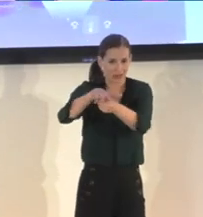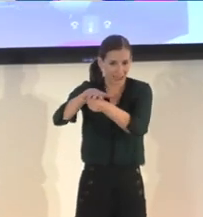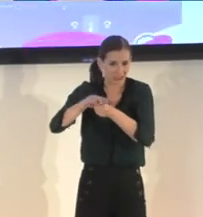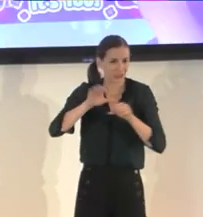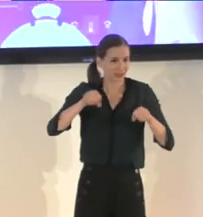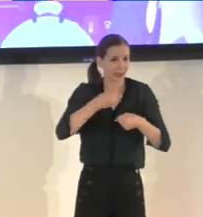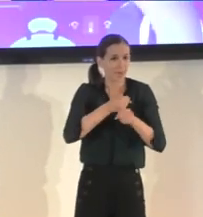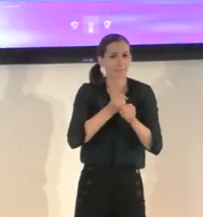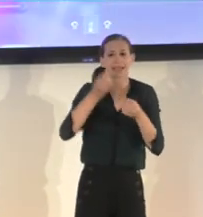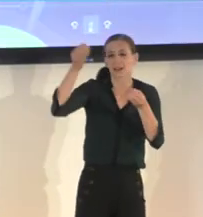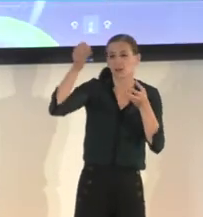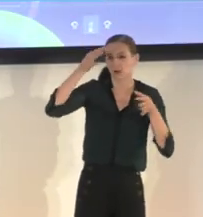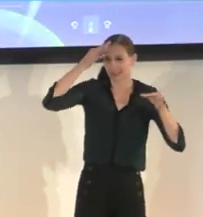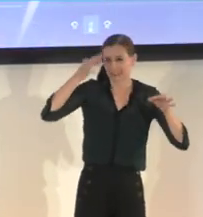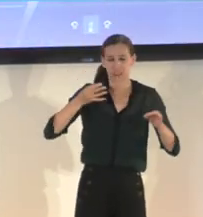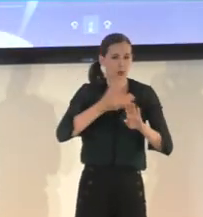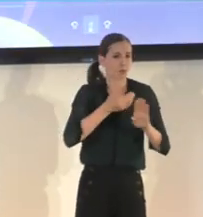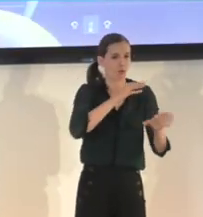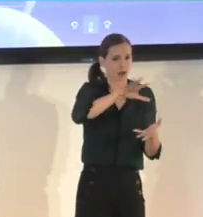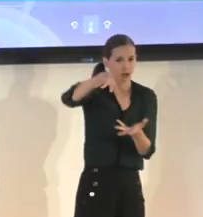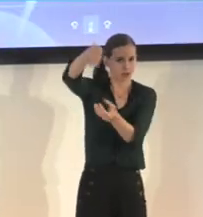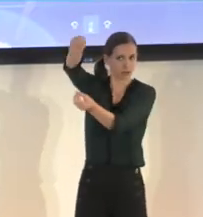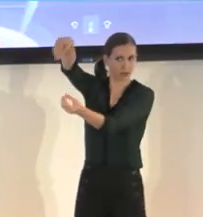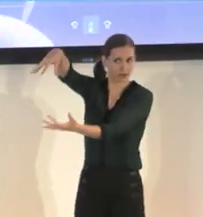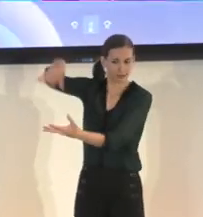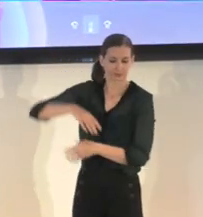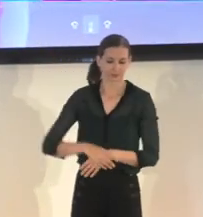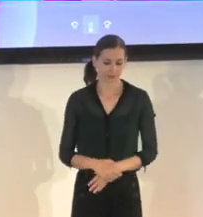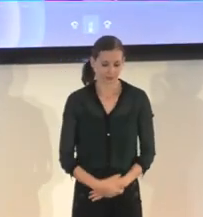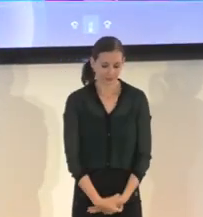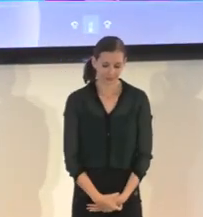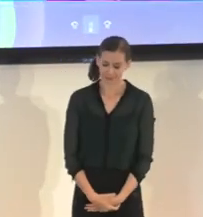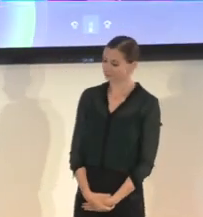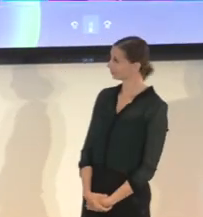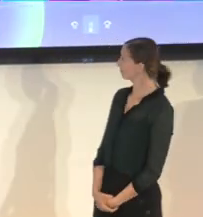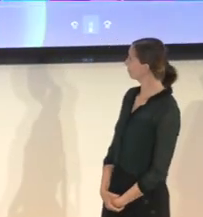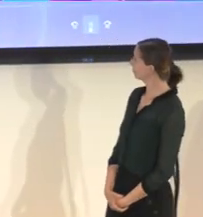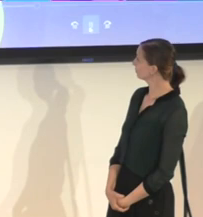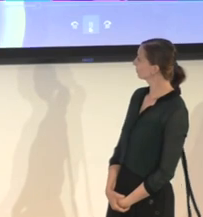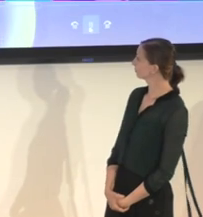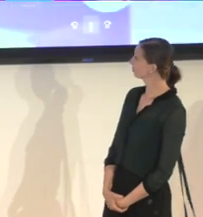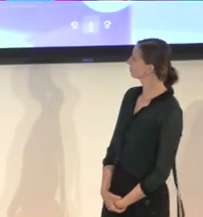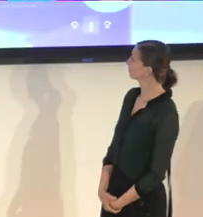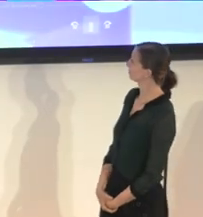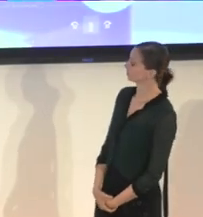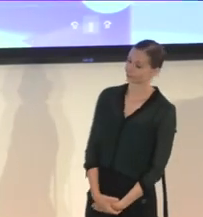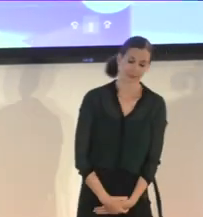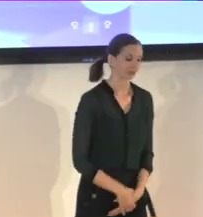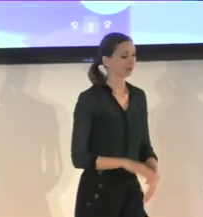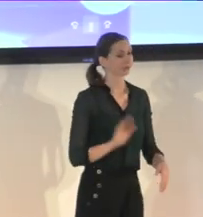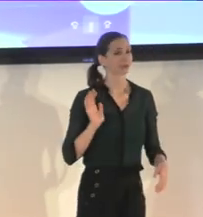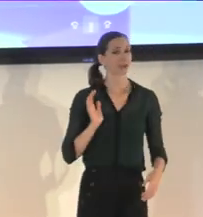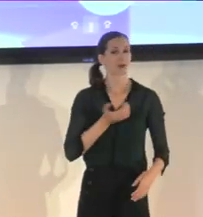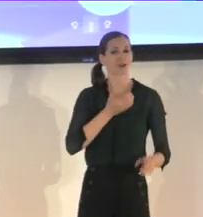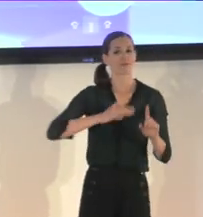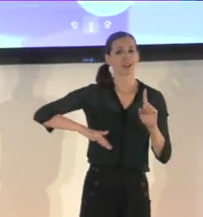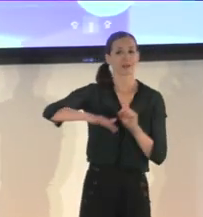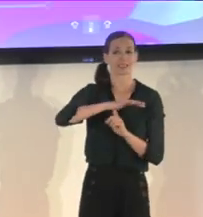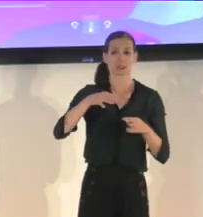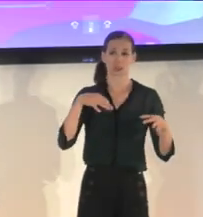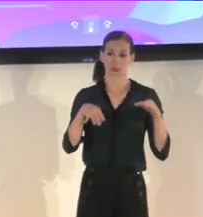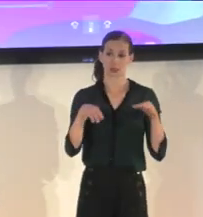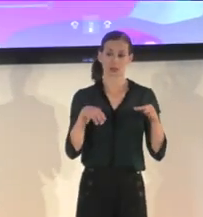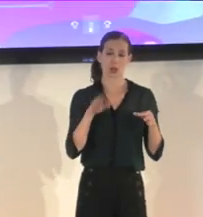Space bus interior. Our environmental descriptions give players context about the world that they're playing and moving around in. This feature is particularly